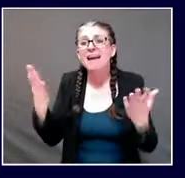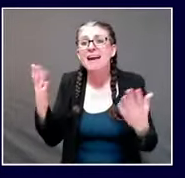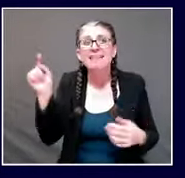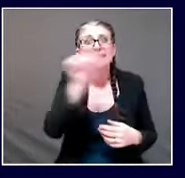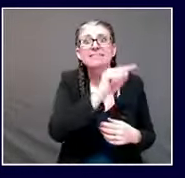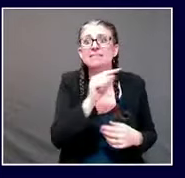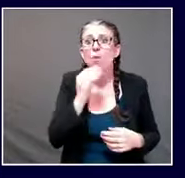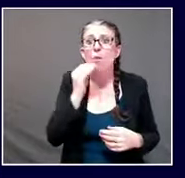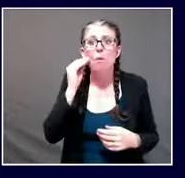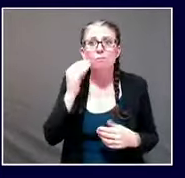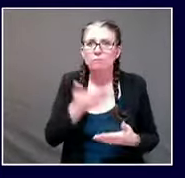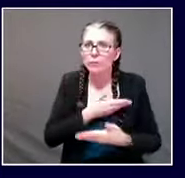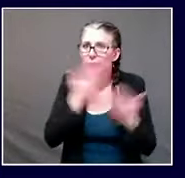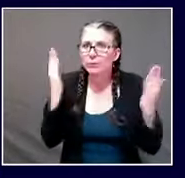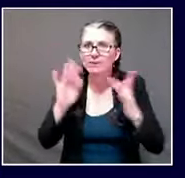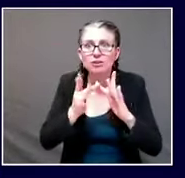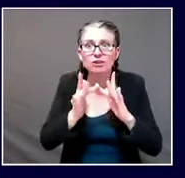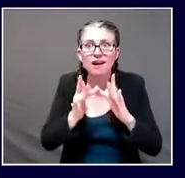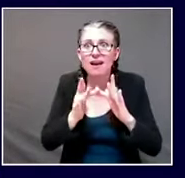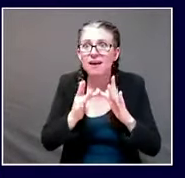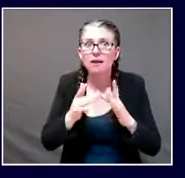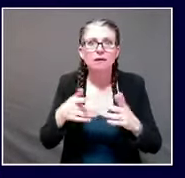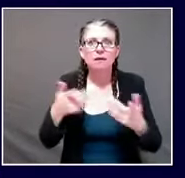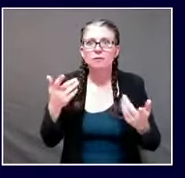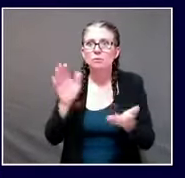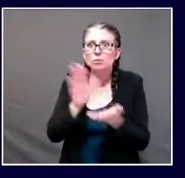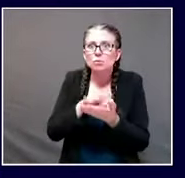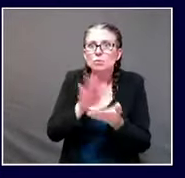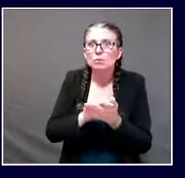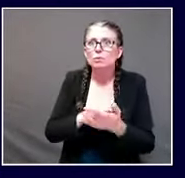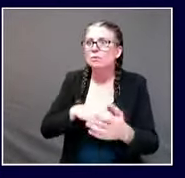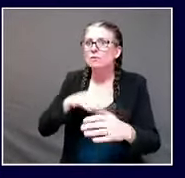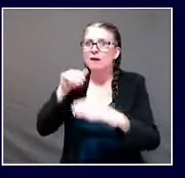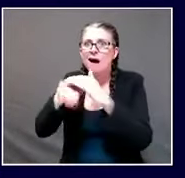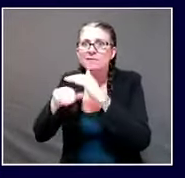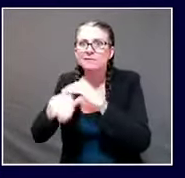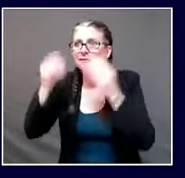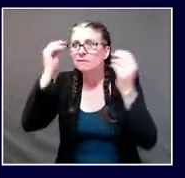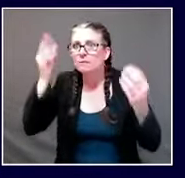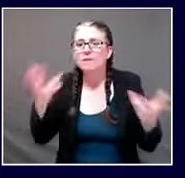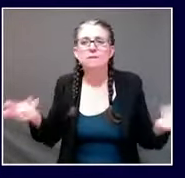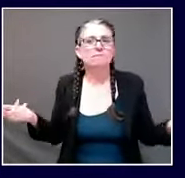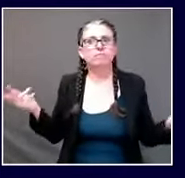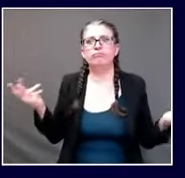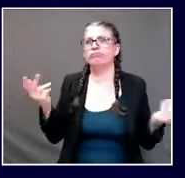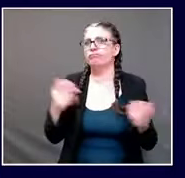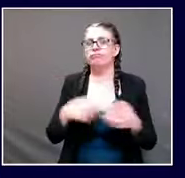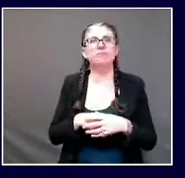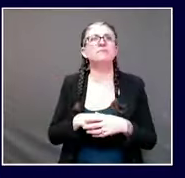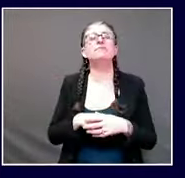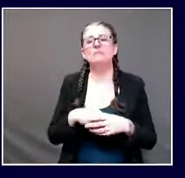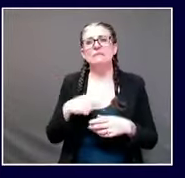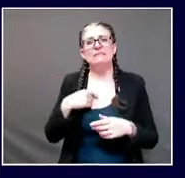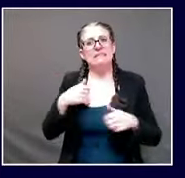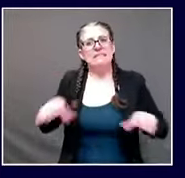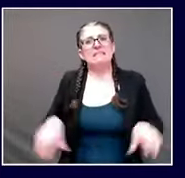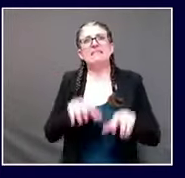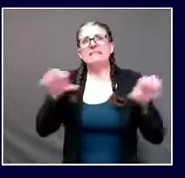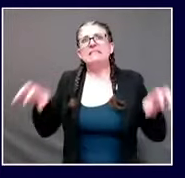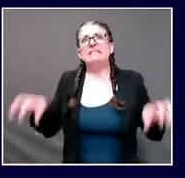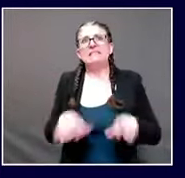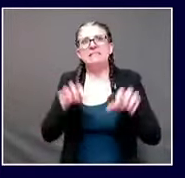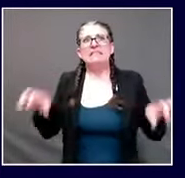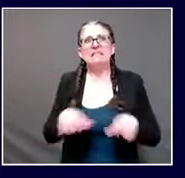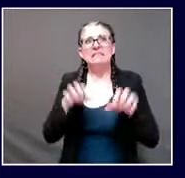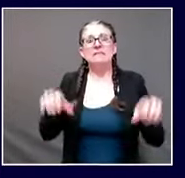and senate majority current majority leader mcconnell comes to understand the frightful necessity of all states